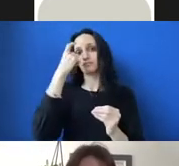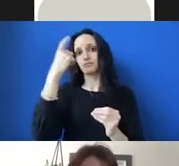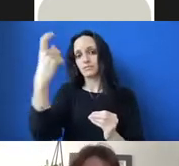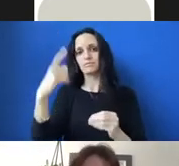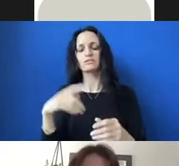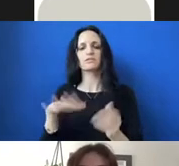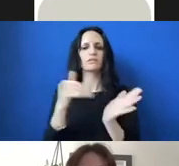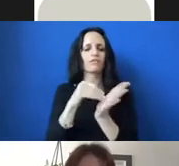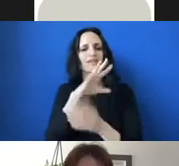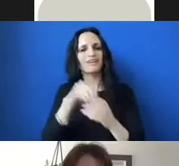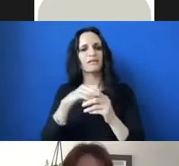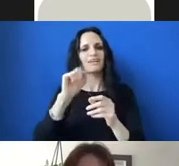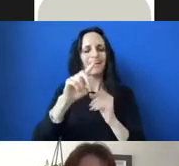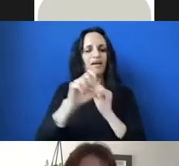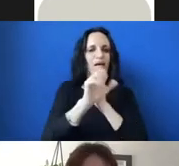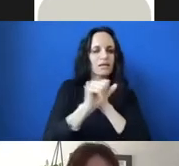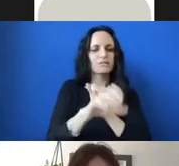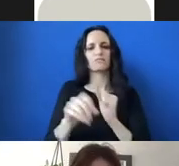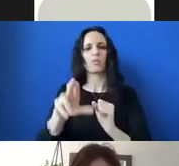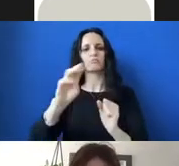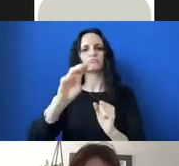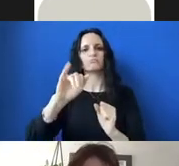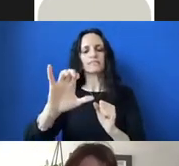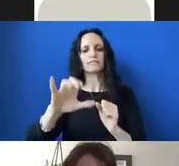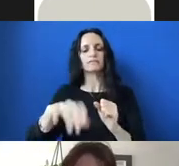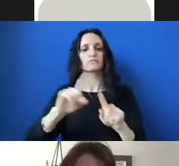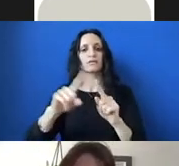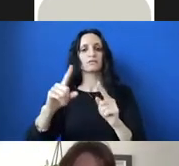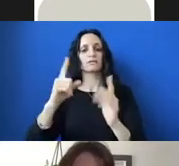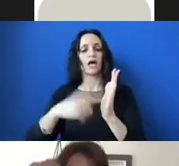miscellaneous sections, although some made their way onto the front pages, actually.